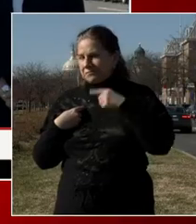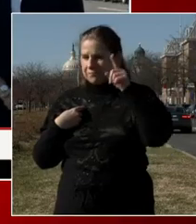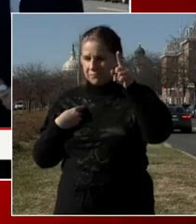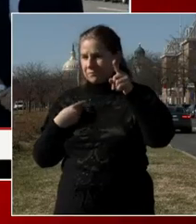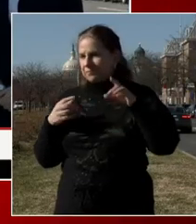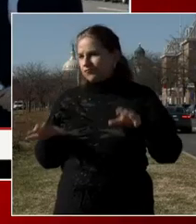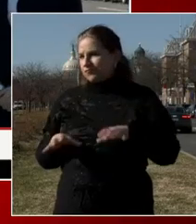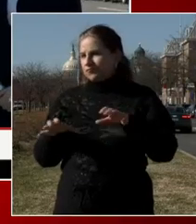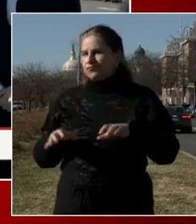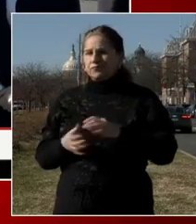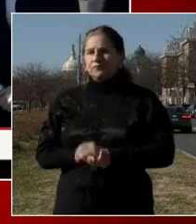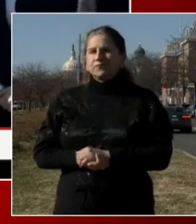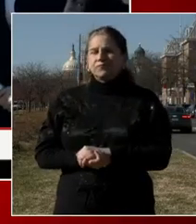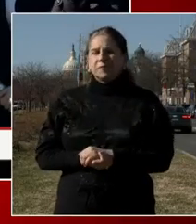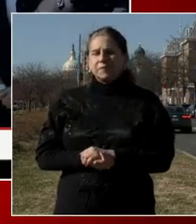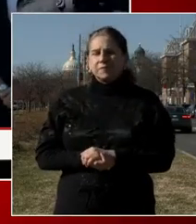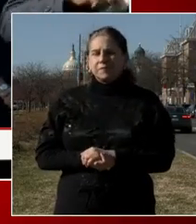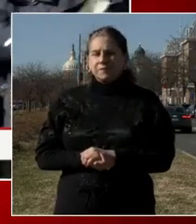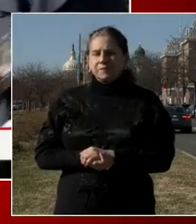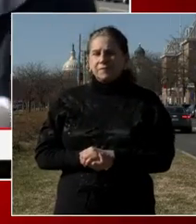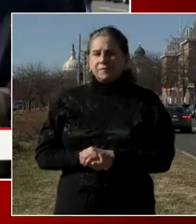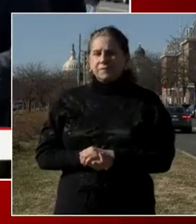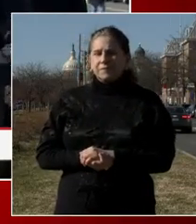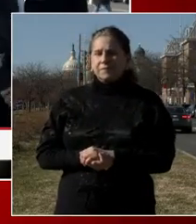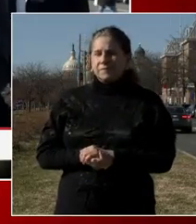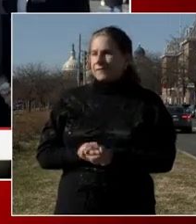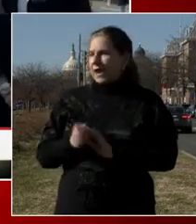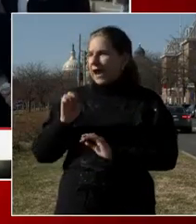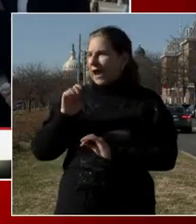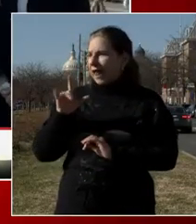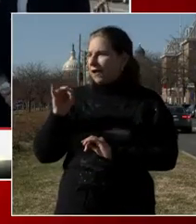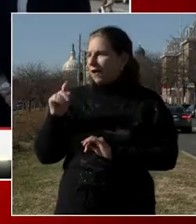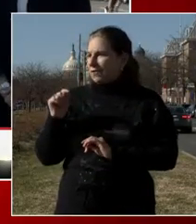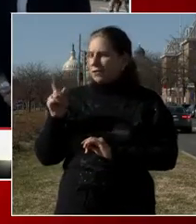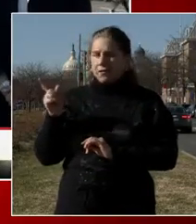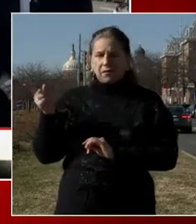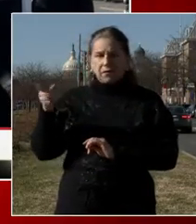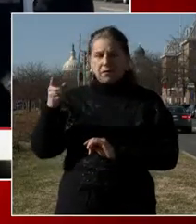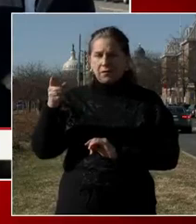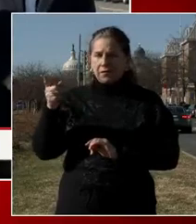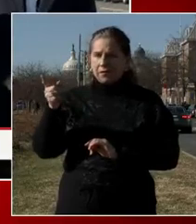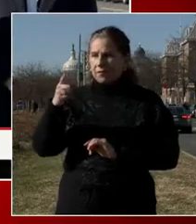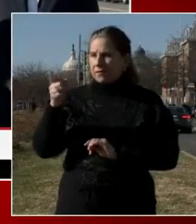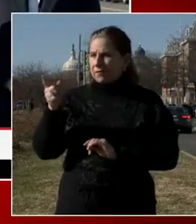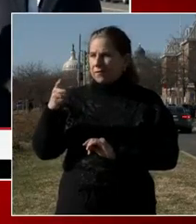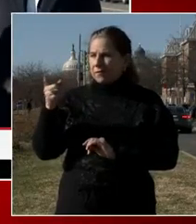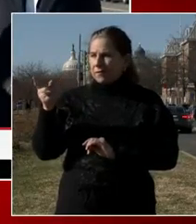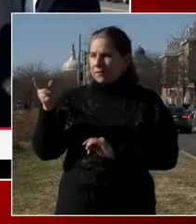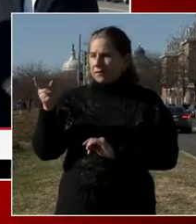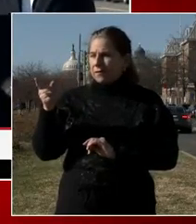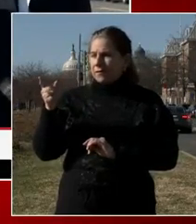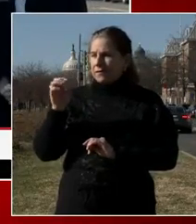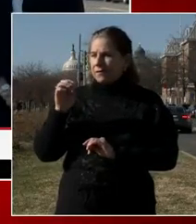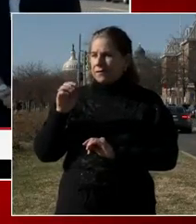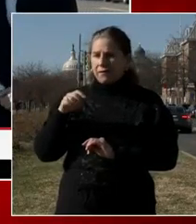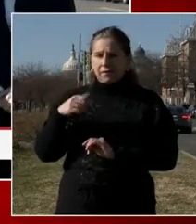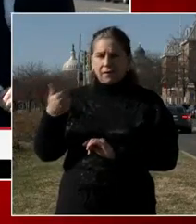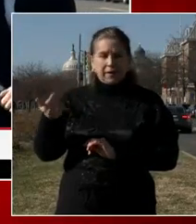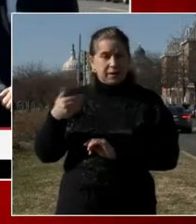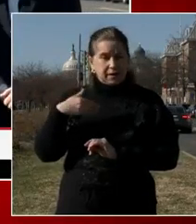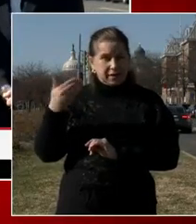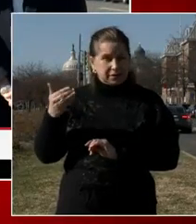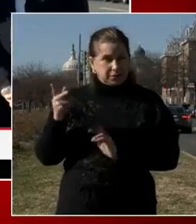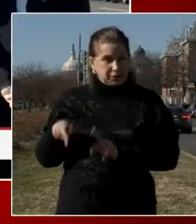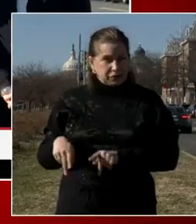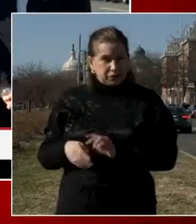Uh, Elliot? Uh, maybe with reports, yeah. Hi. Um, question for you